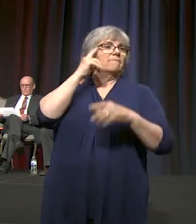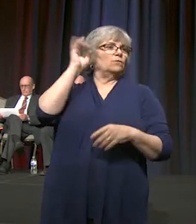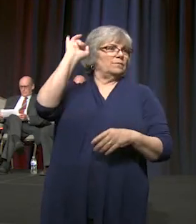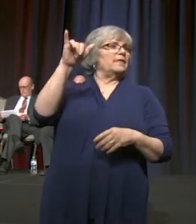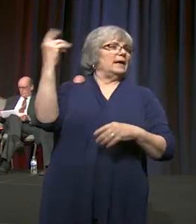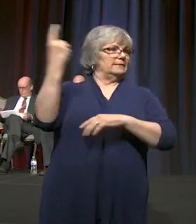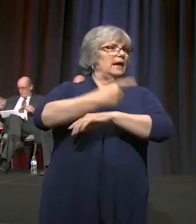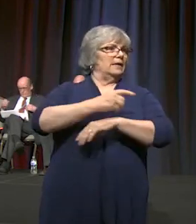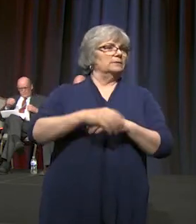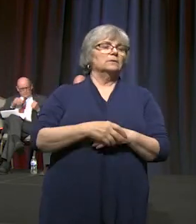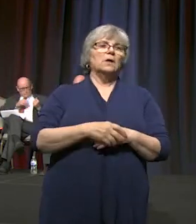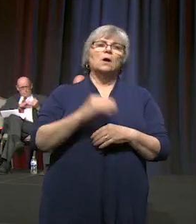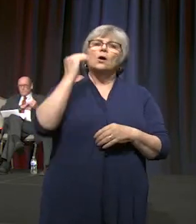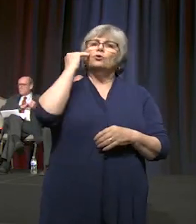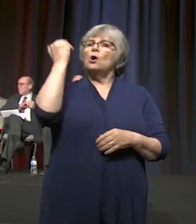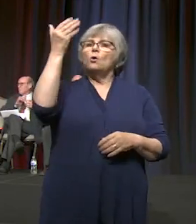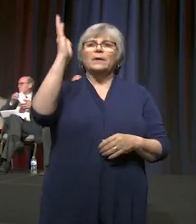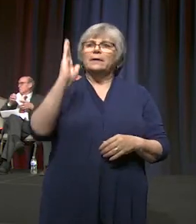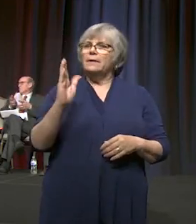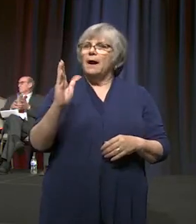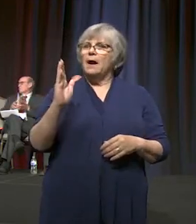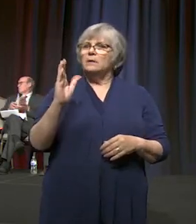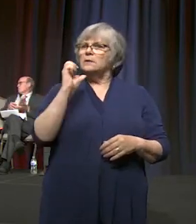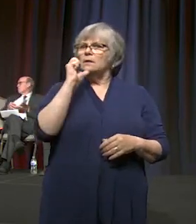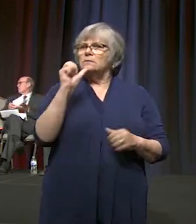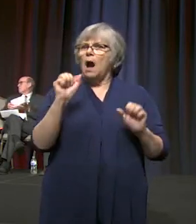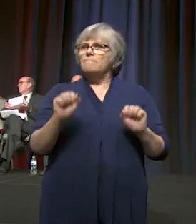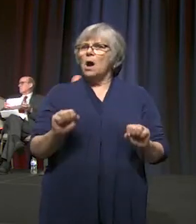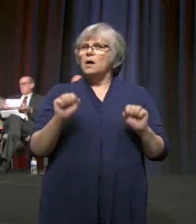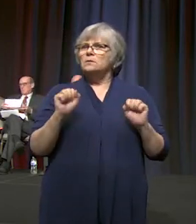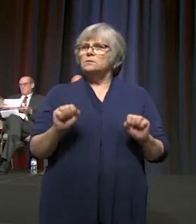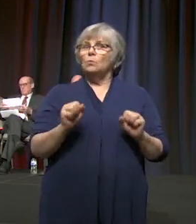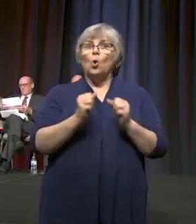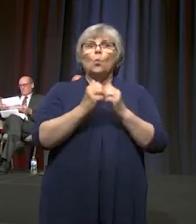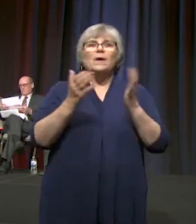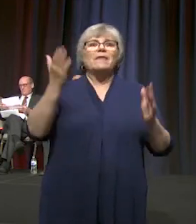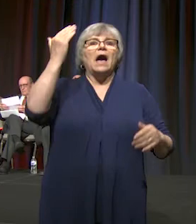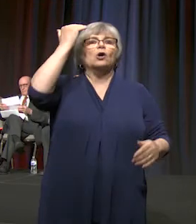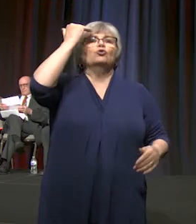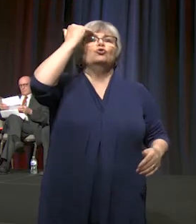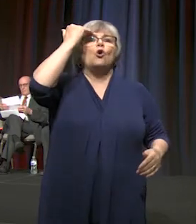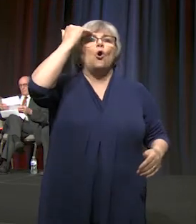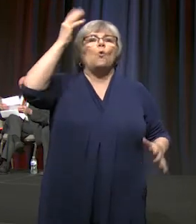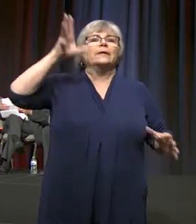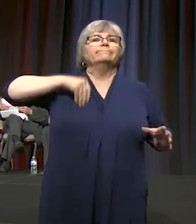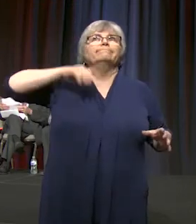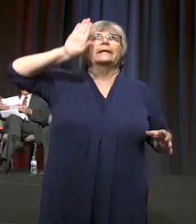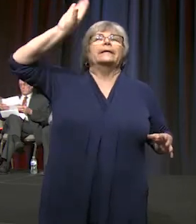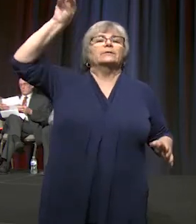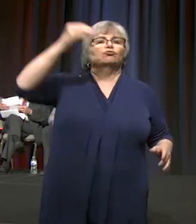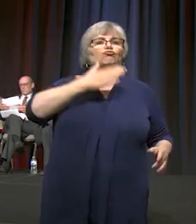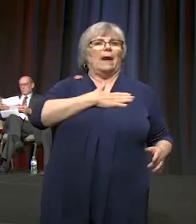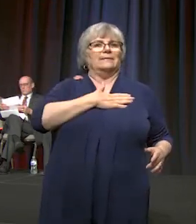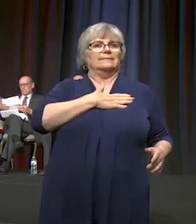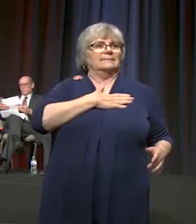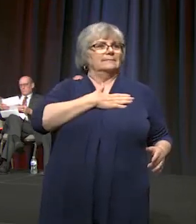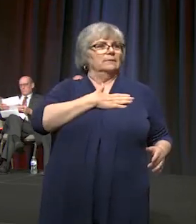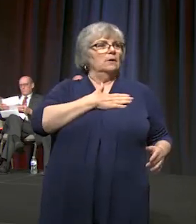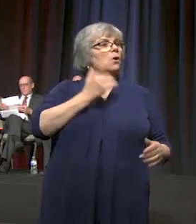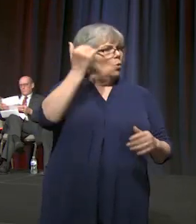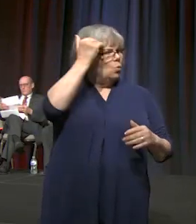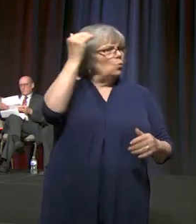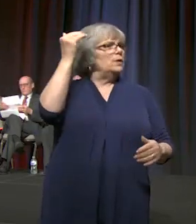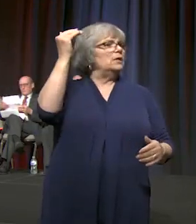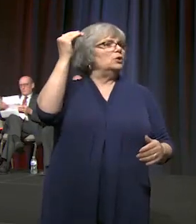Knowing God is not possible without knowing God's grace. We know of God's grace that